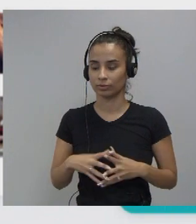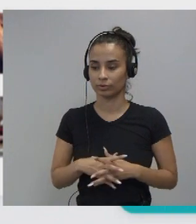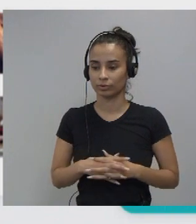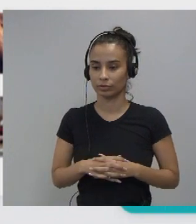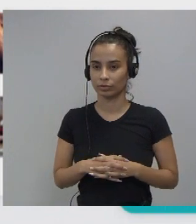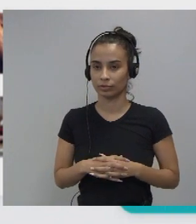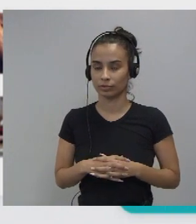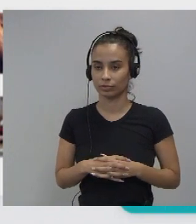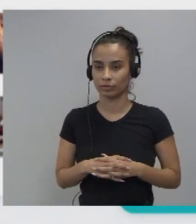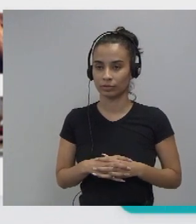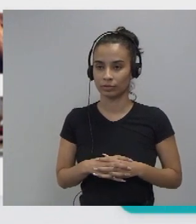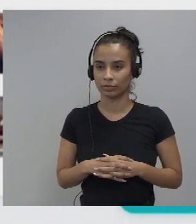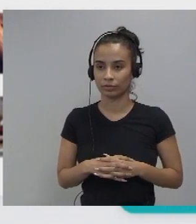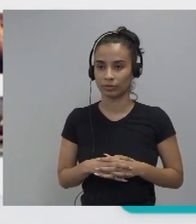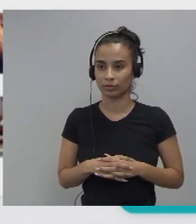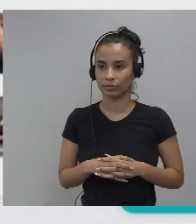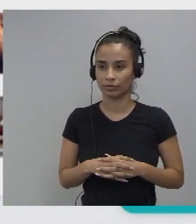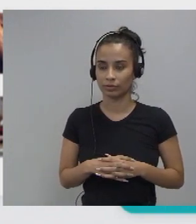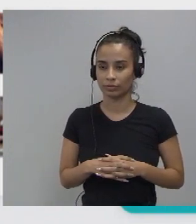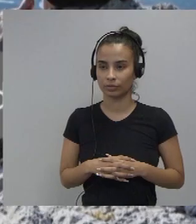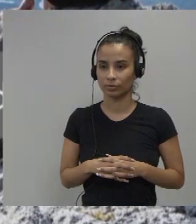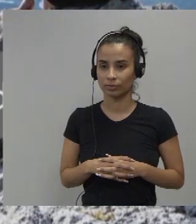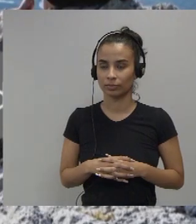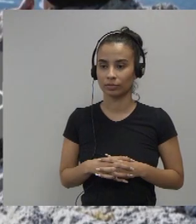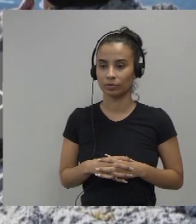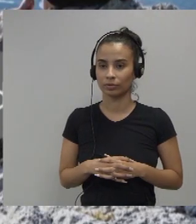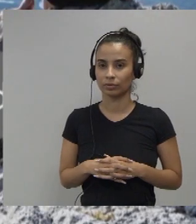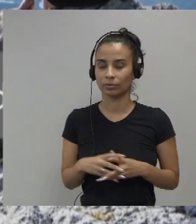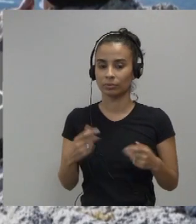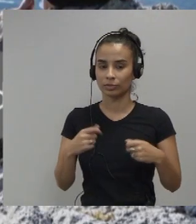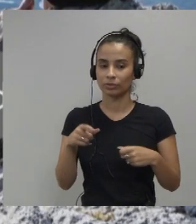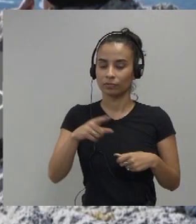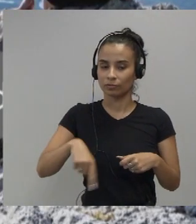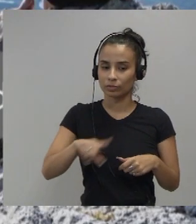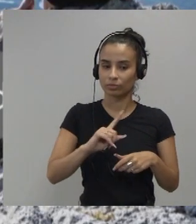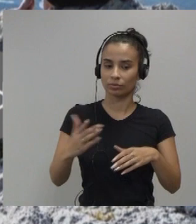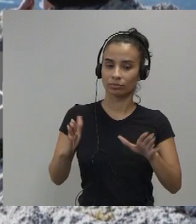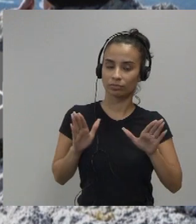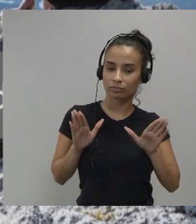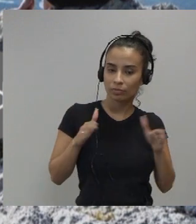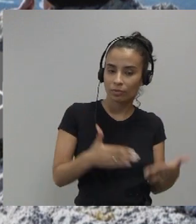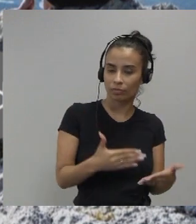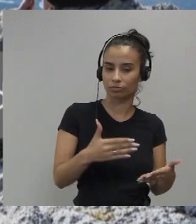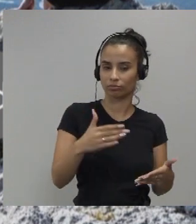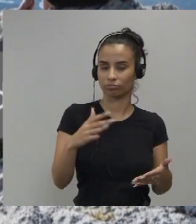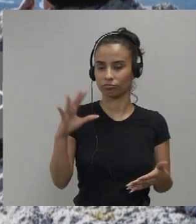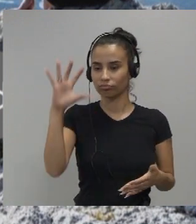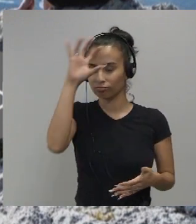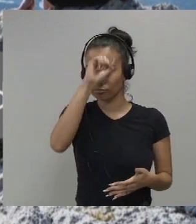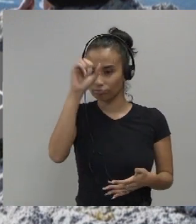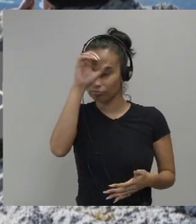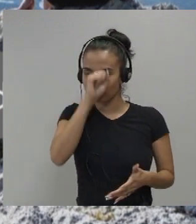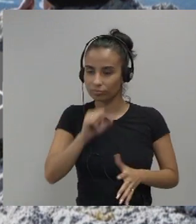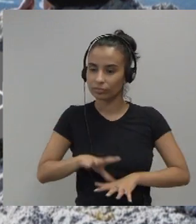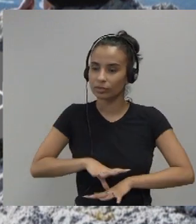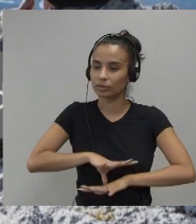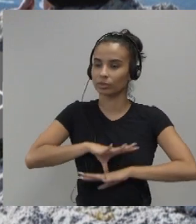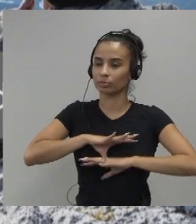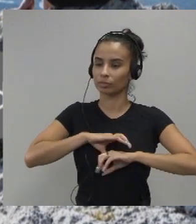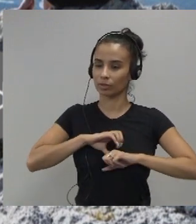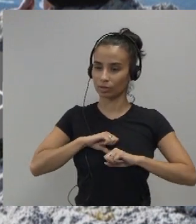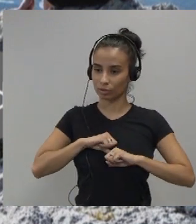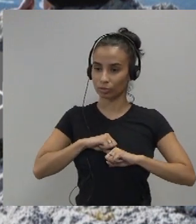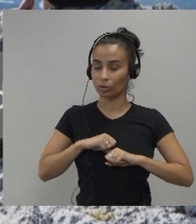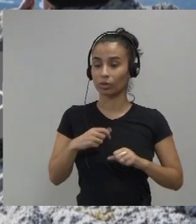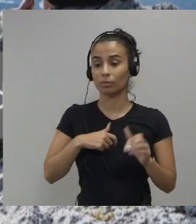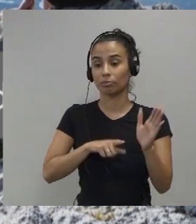and engaging and inspiring learning so my question to you is can you